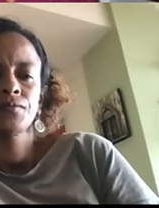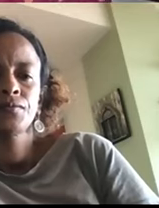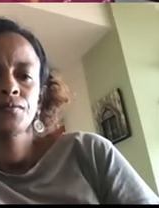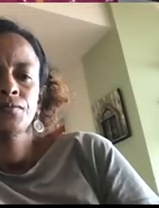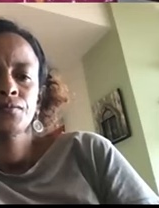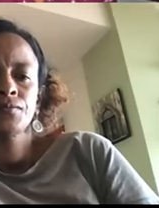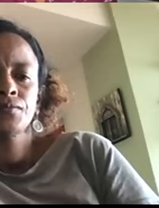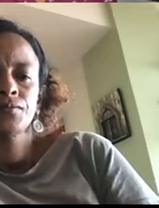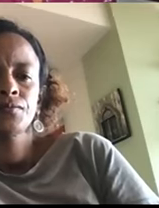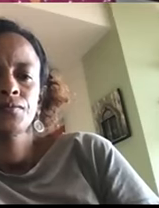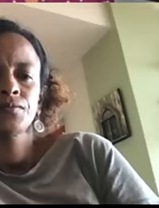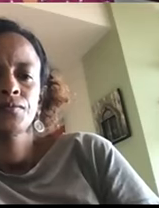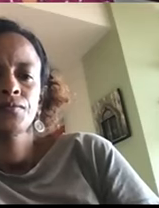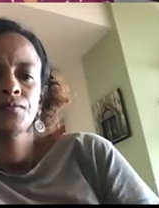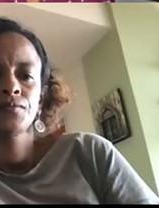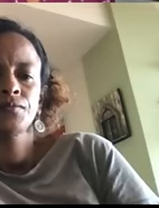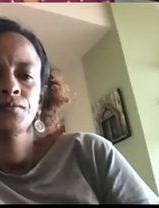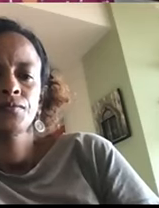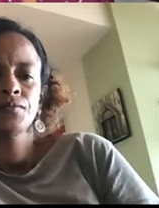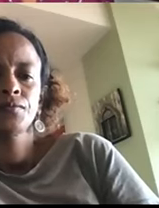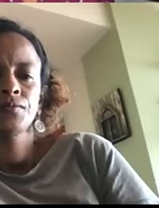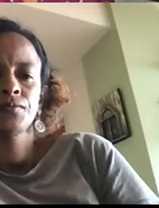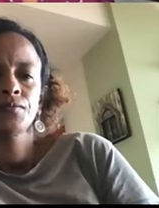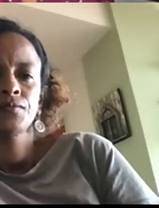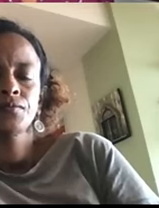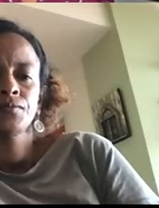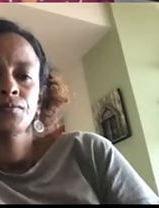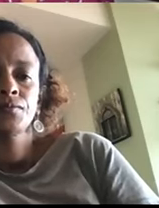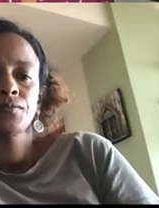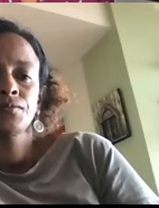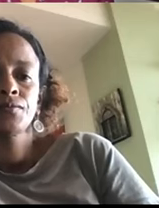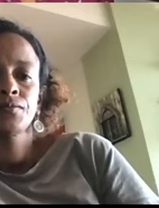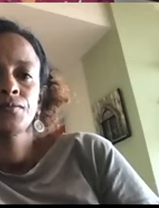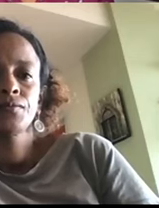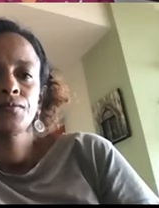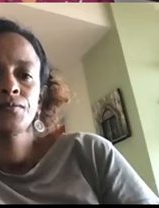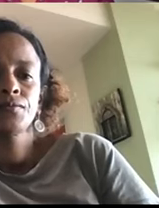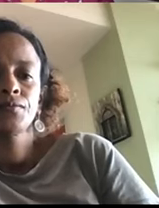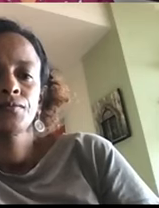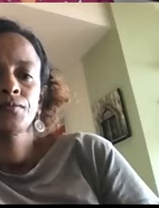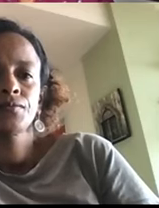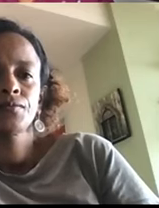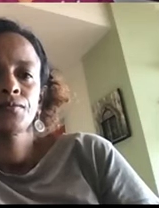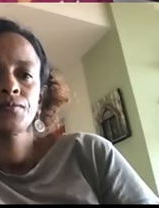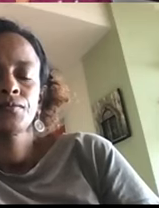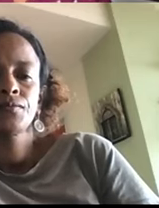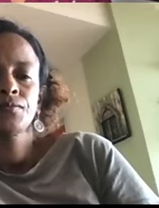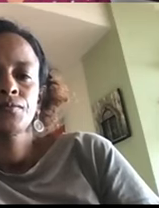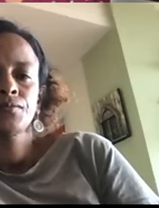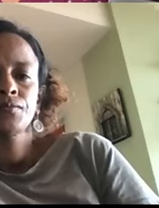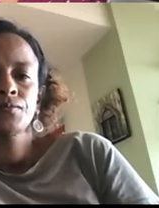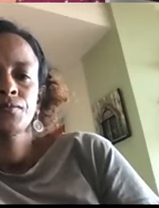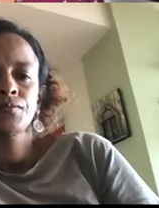to do a lot of the outreach. You'll find that these women come with a lot of assets. A lot of them will be educated, like